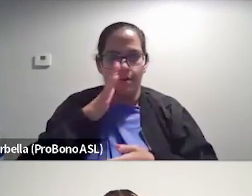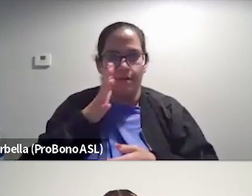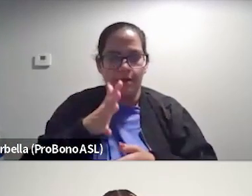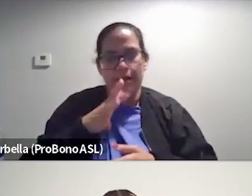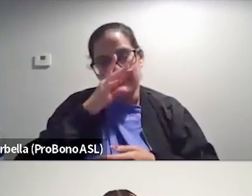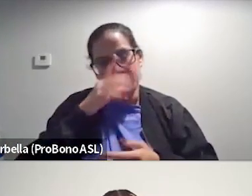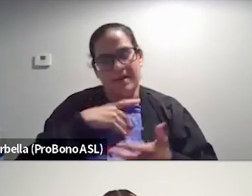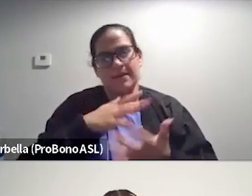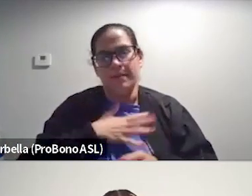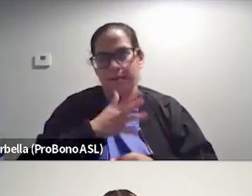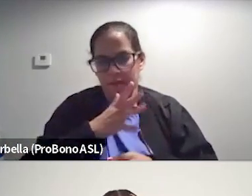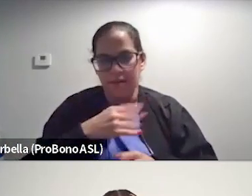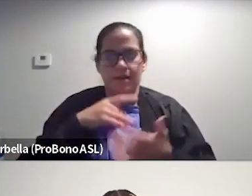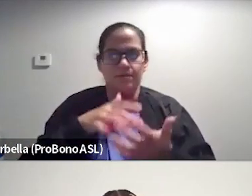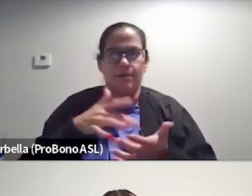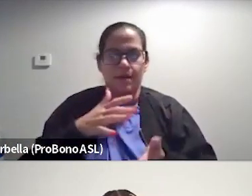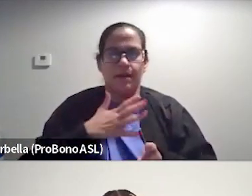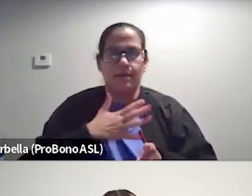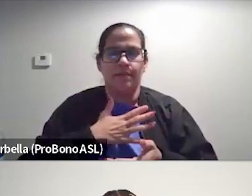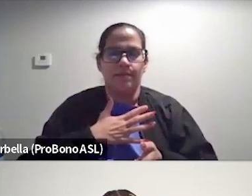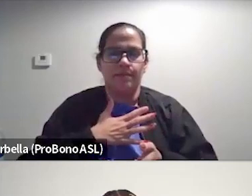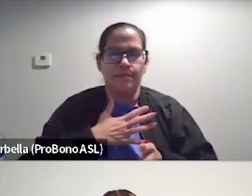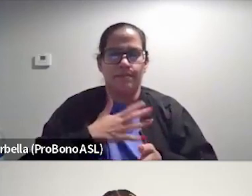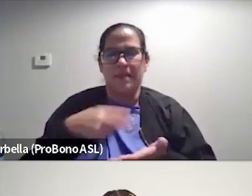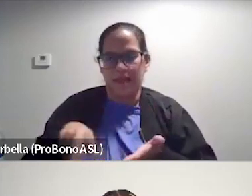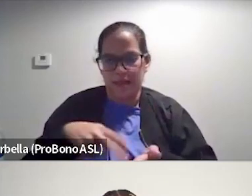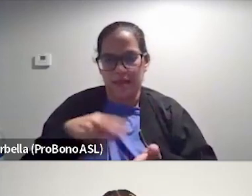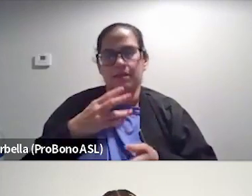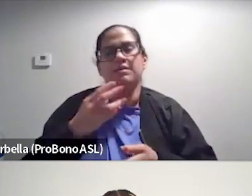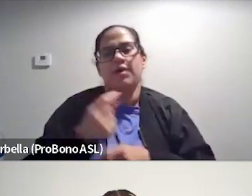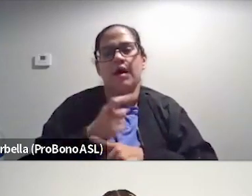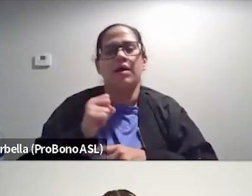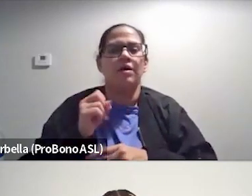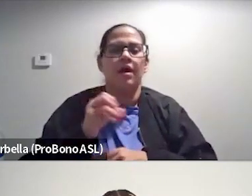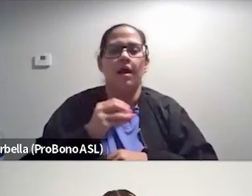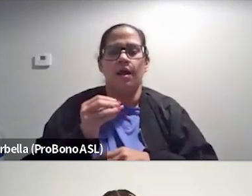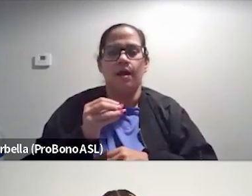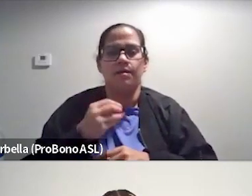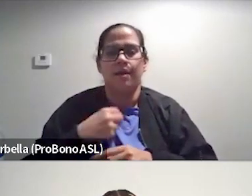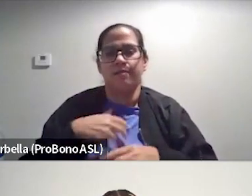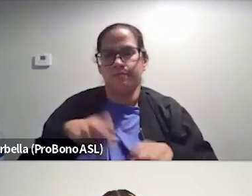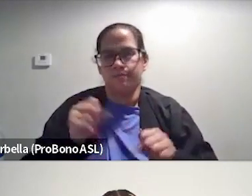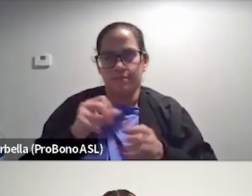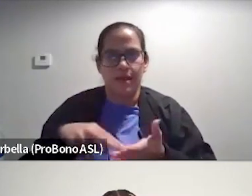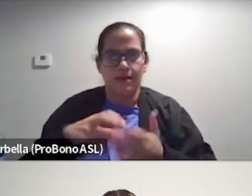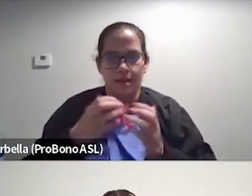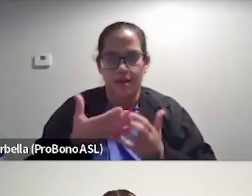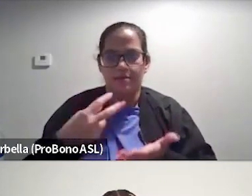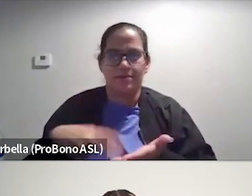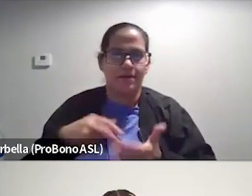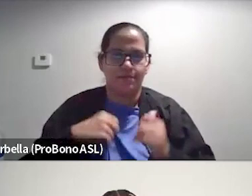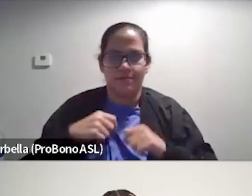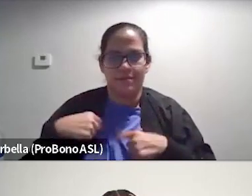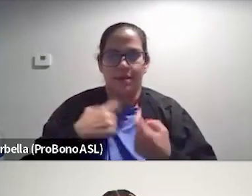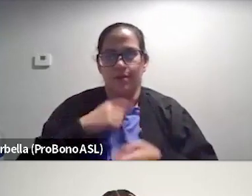and I studied my mother and I studied, um, dance, right. I've been taking dance classes and dancing and performing since I